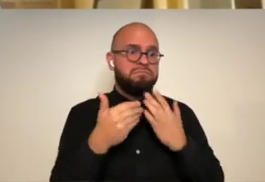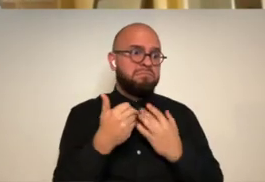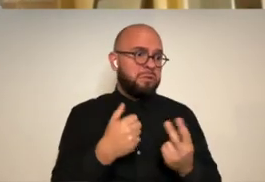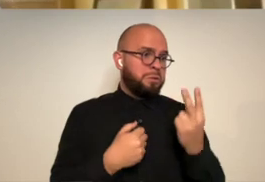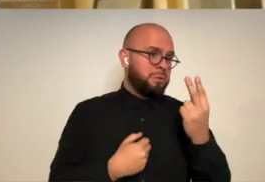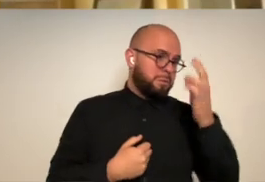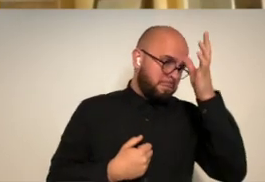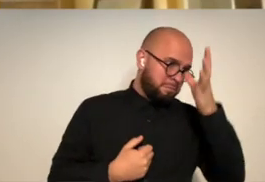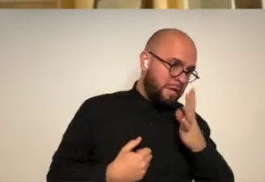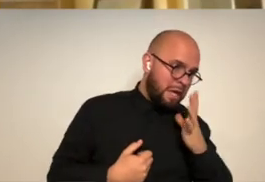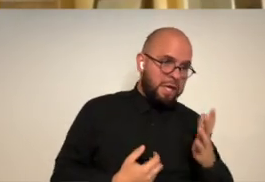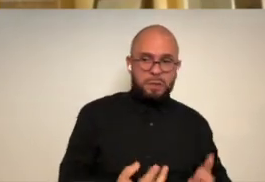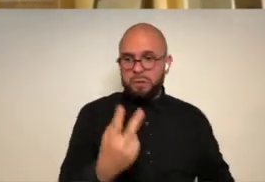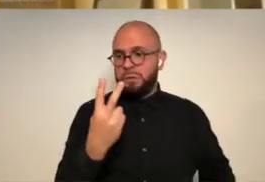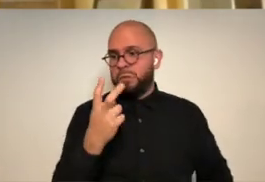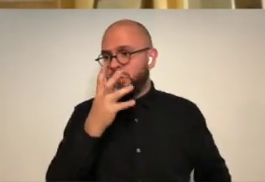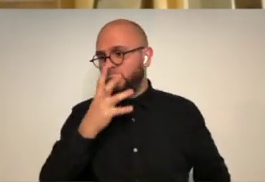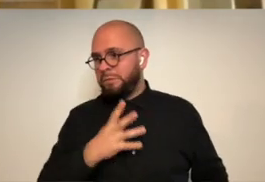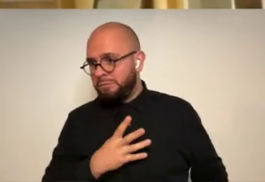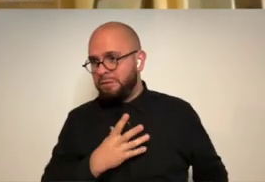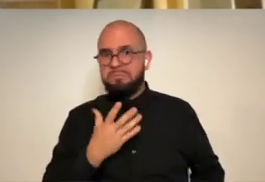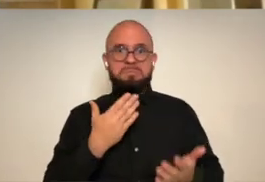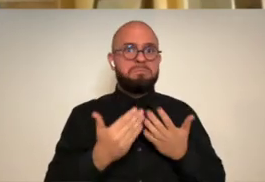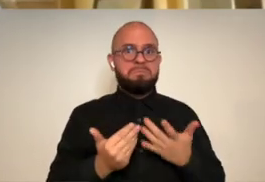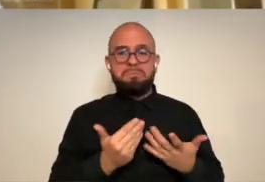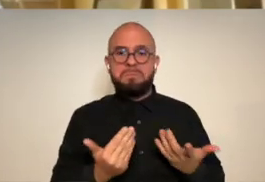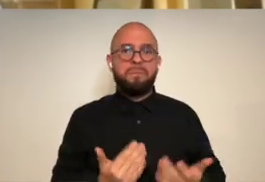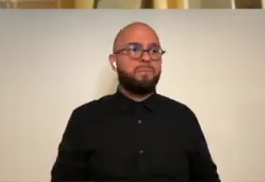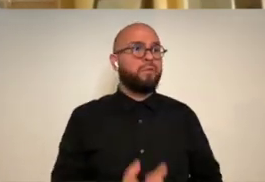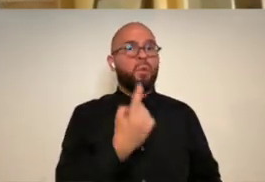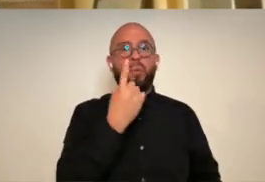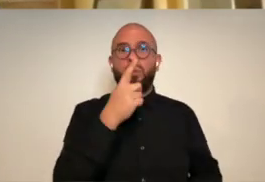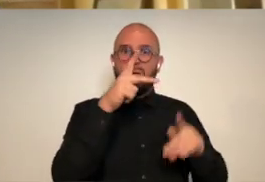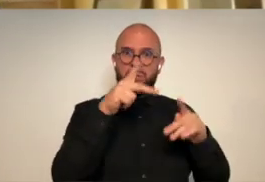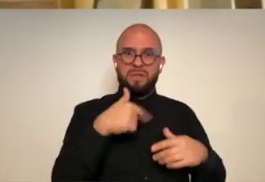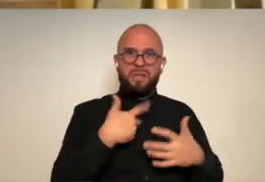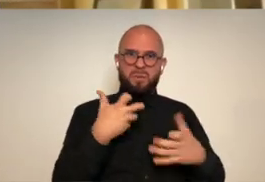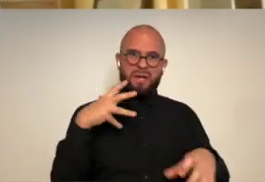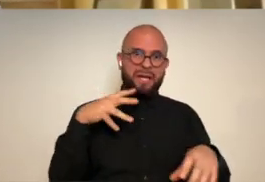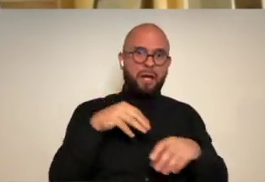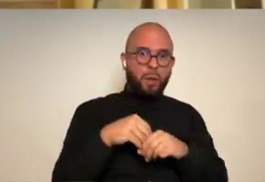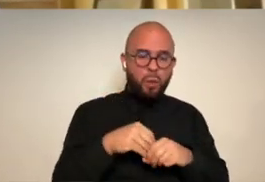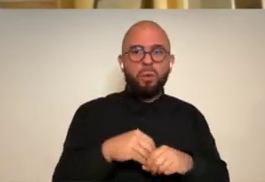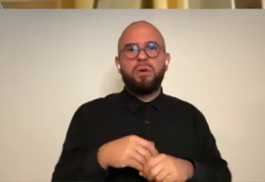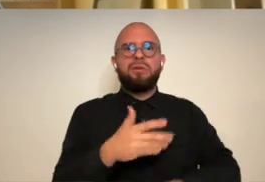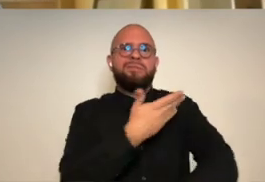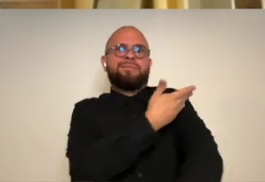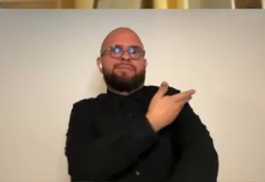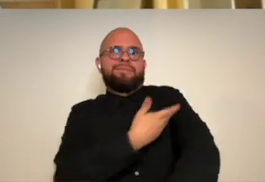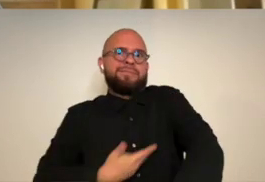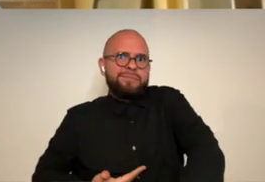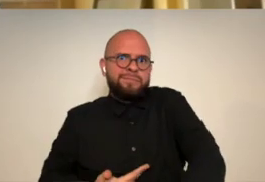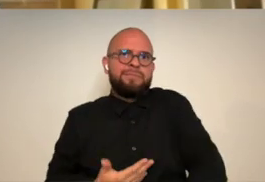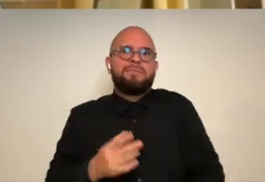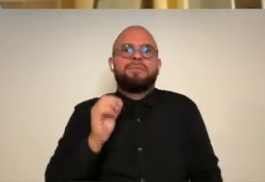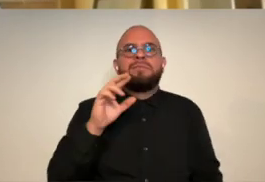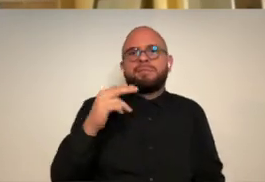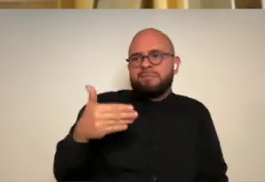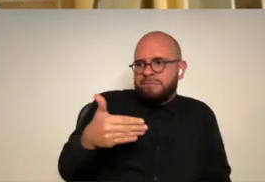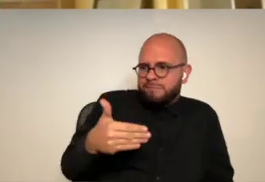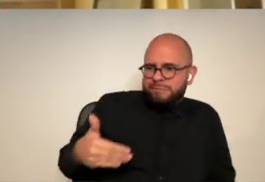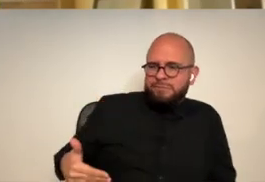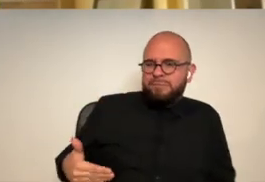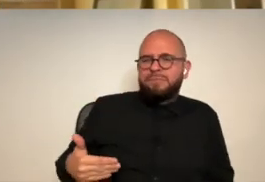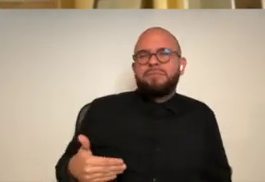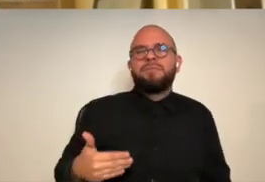so whether it's two men two women one of the people i want to do has um is an amputee just